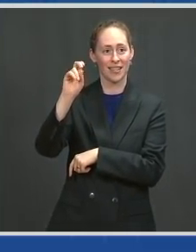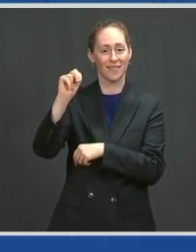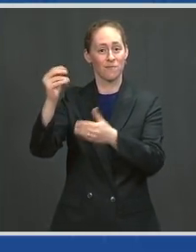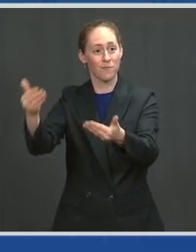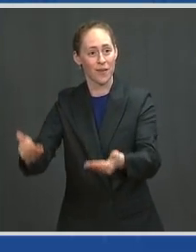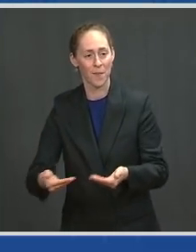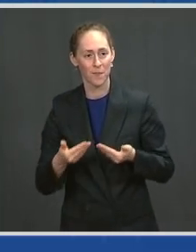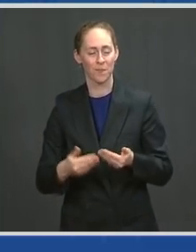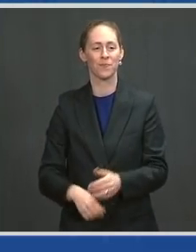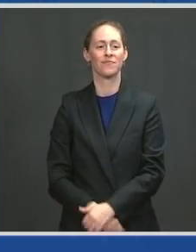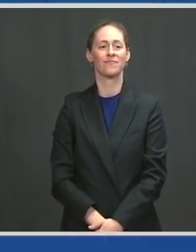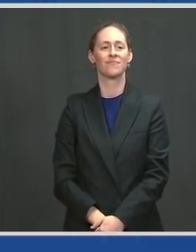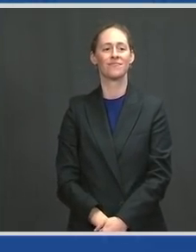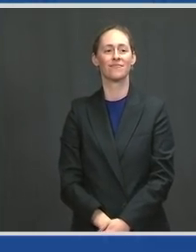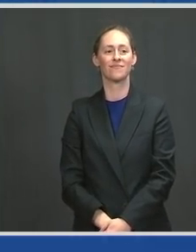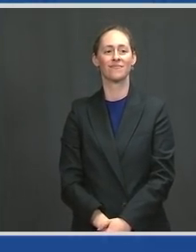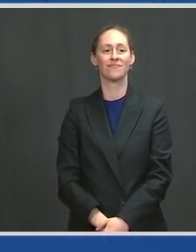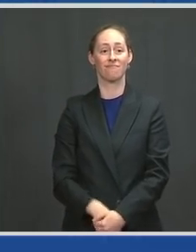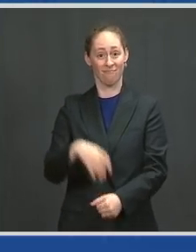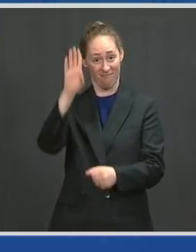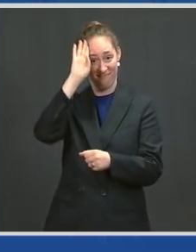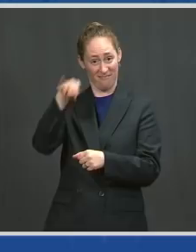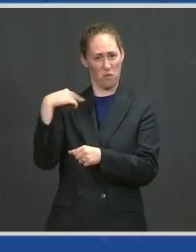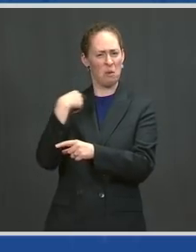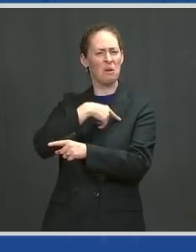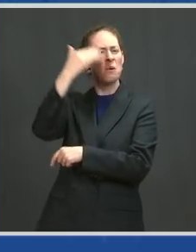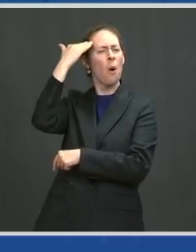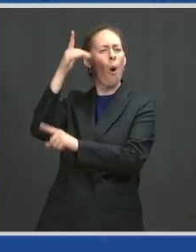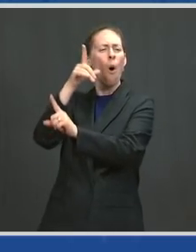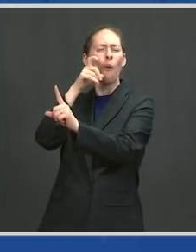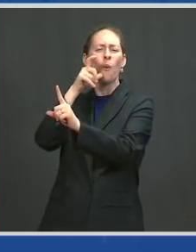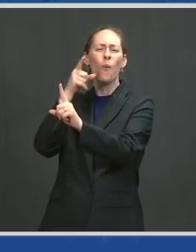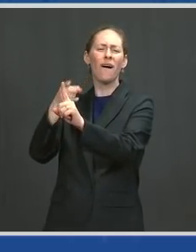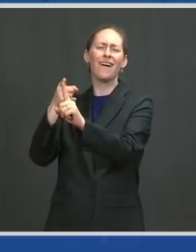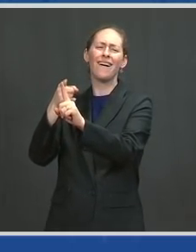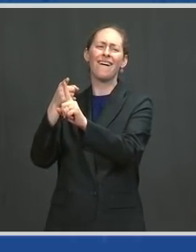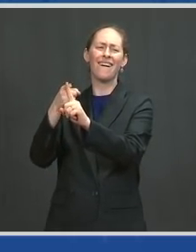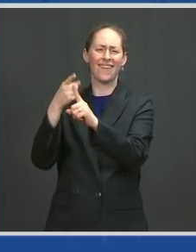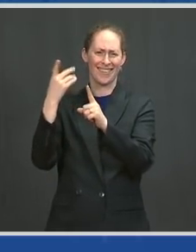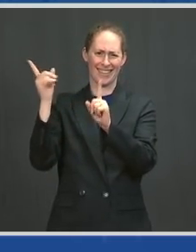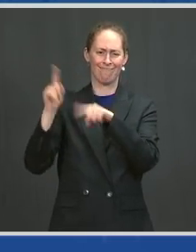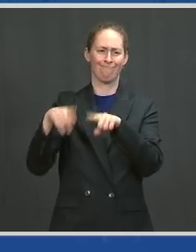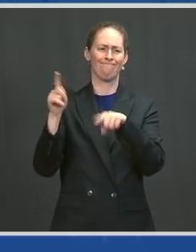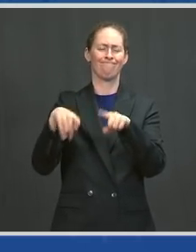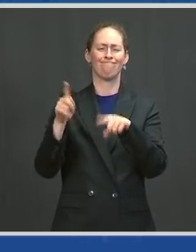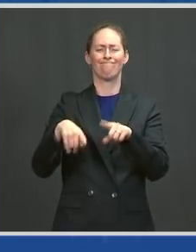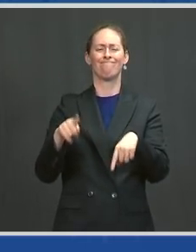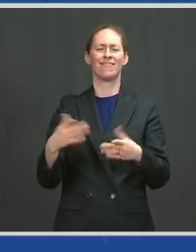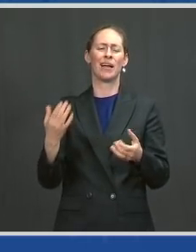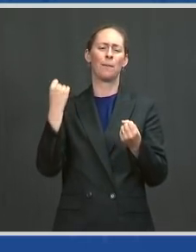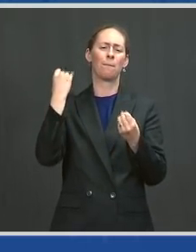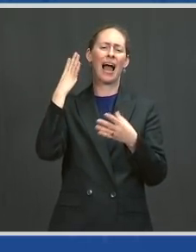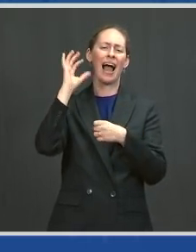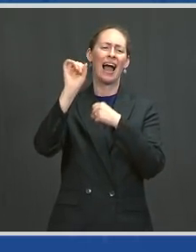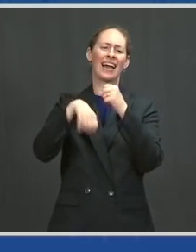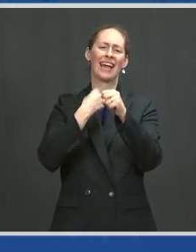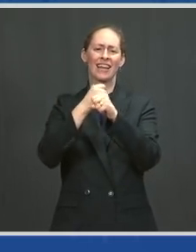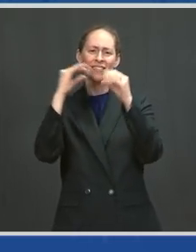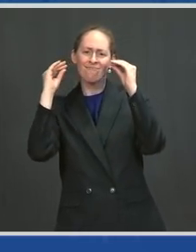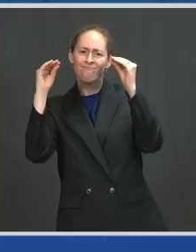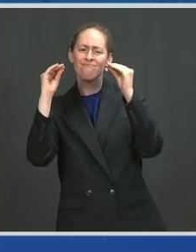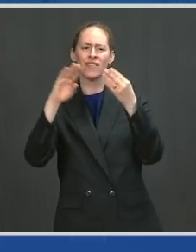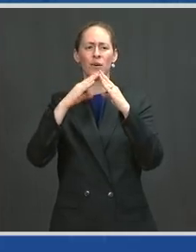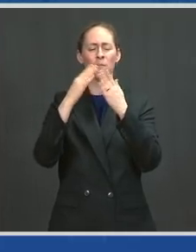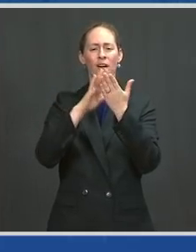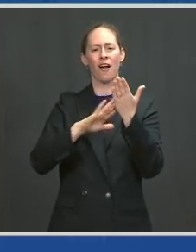you are no stranger to the city of Alexandria. You have taught here at the community college for many years. We are proud to have both of you here